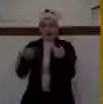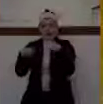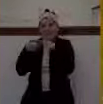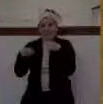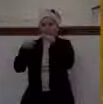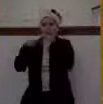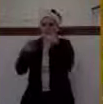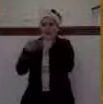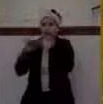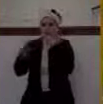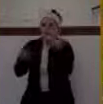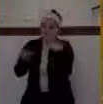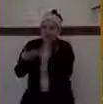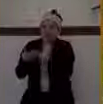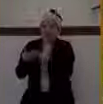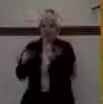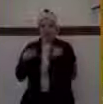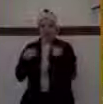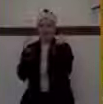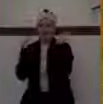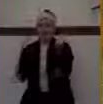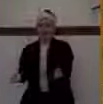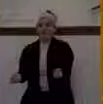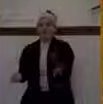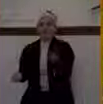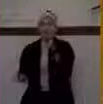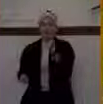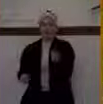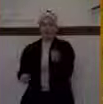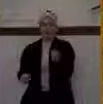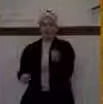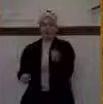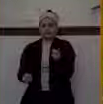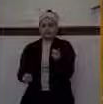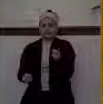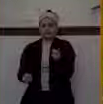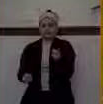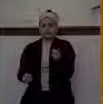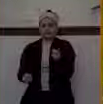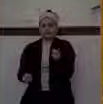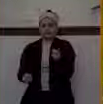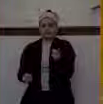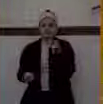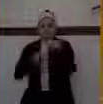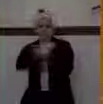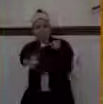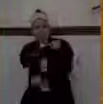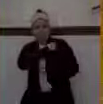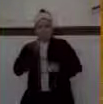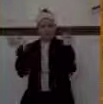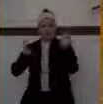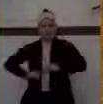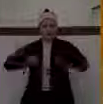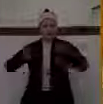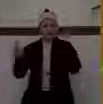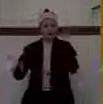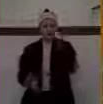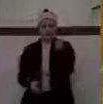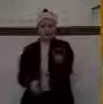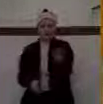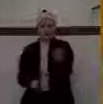and miserable and poor and blind and naked. The key phrase in that verse is, and thou knowest not.